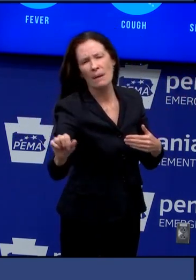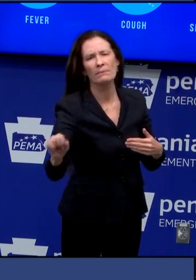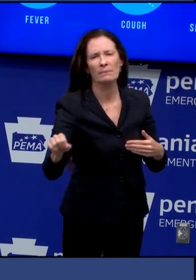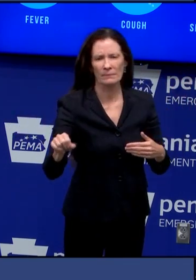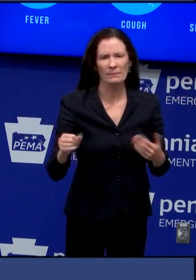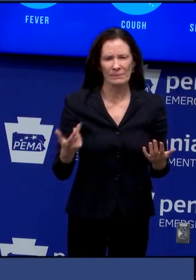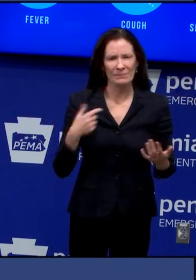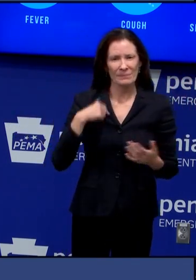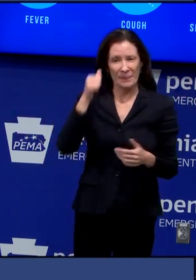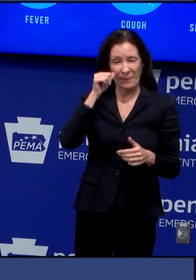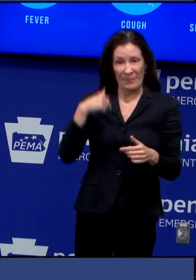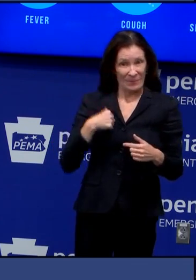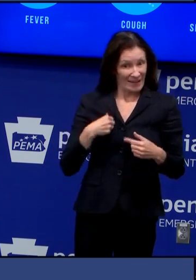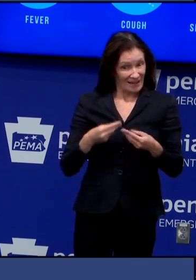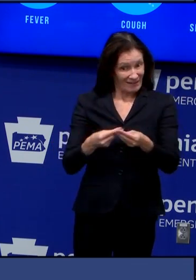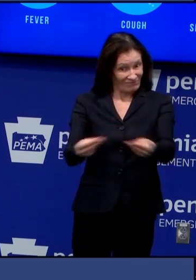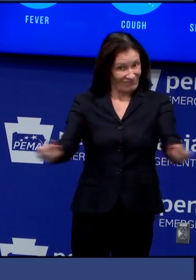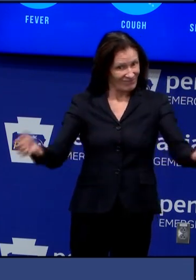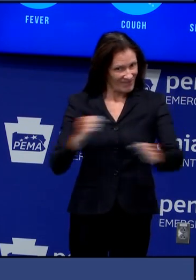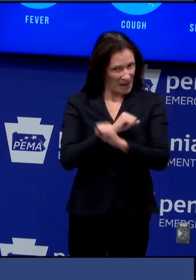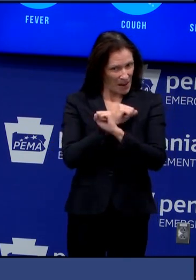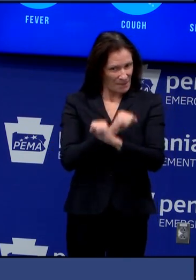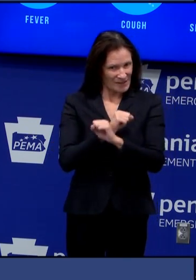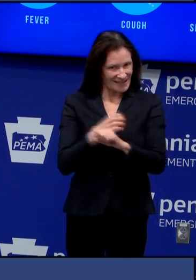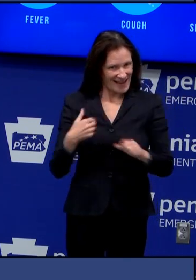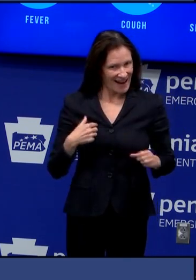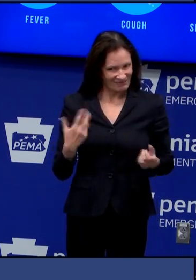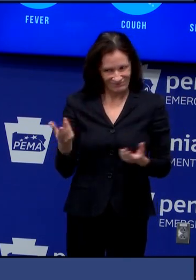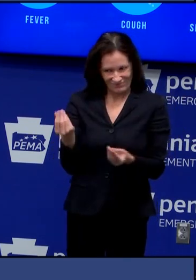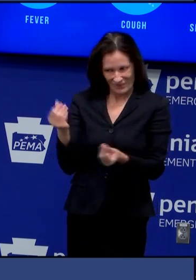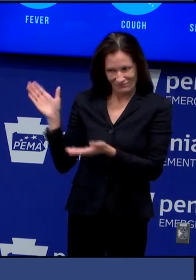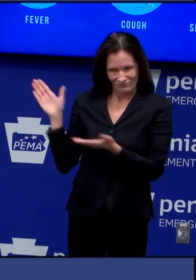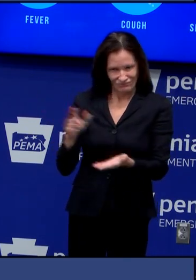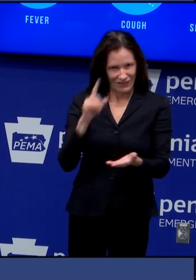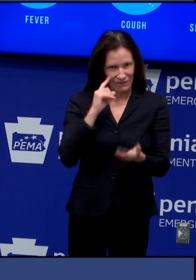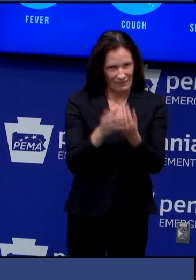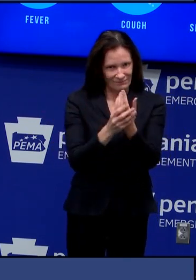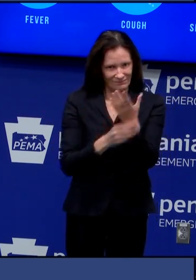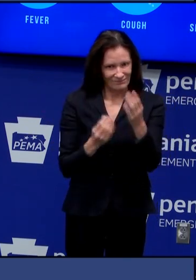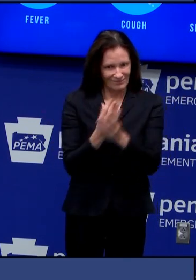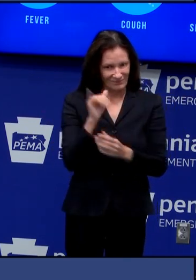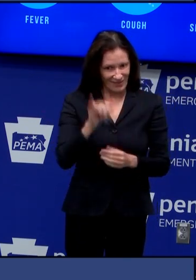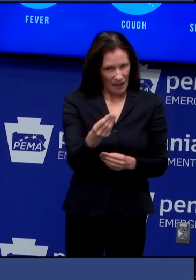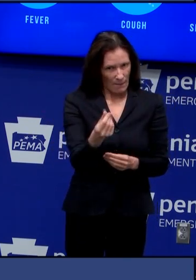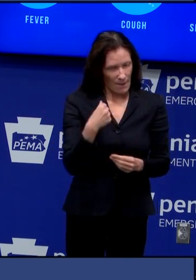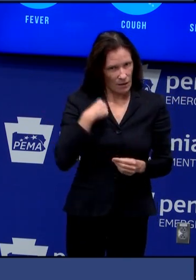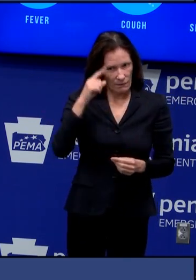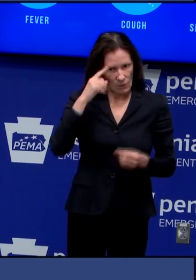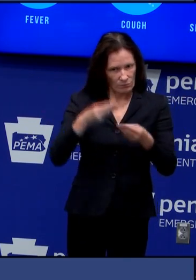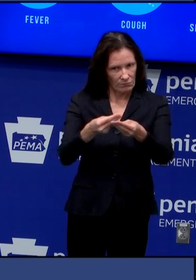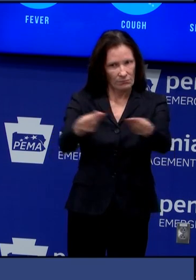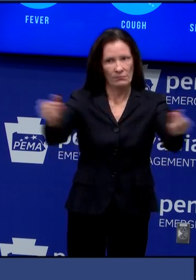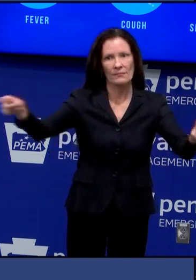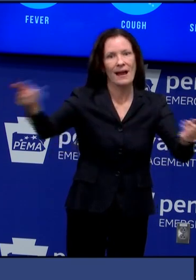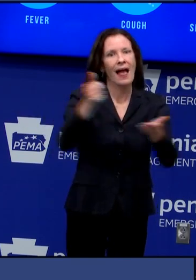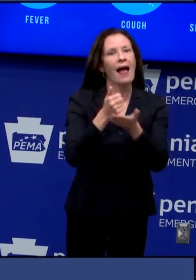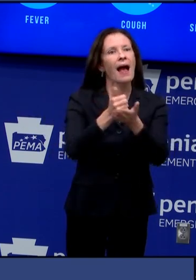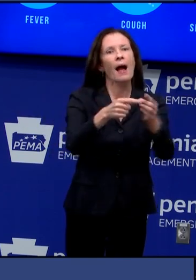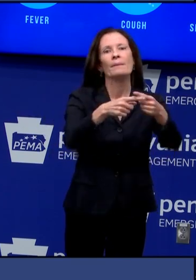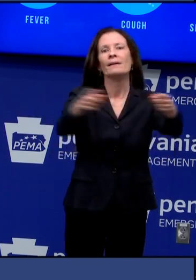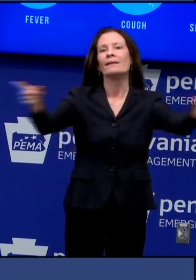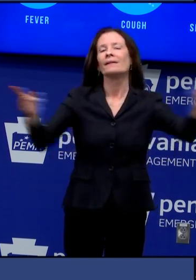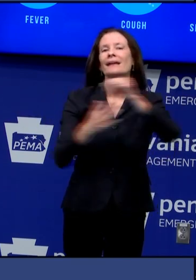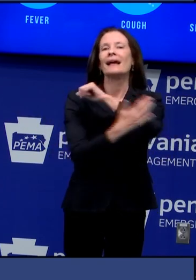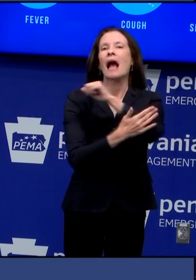are being uh those are being ordered and reimbursed through the covid dollars we are also going to be implementing in pennsylvania